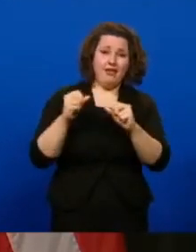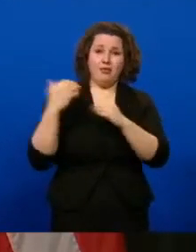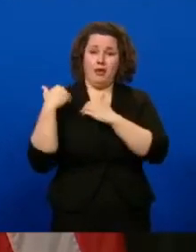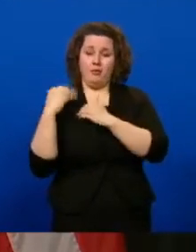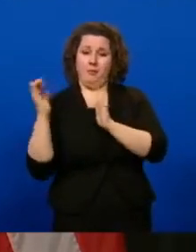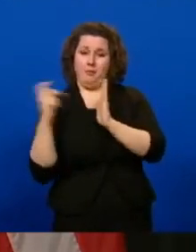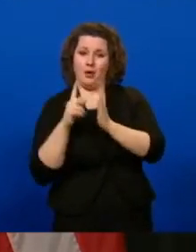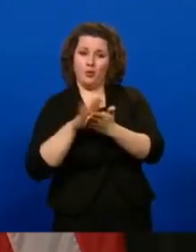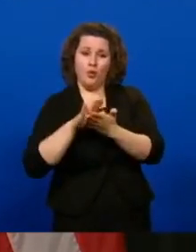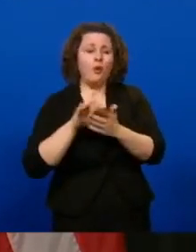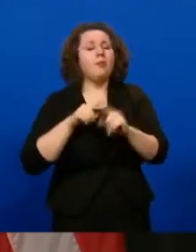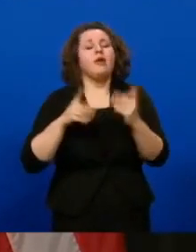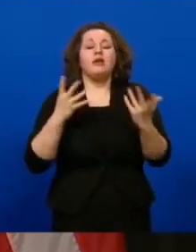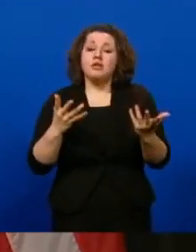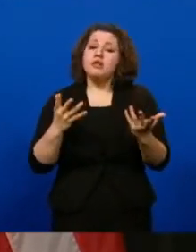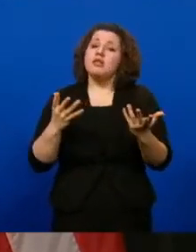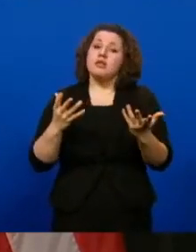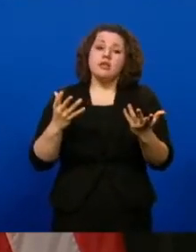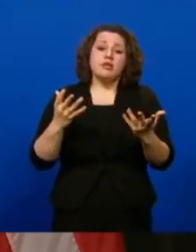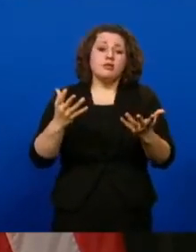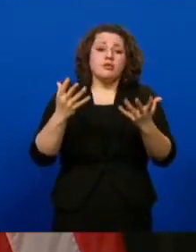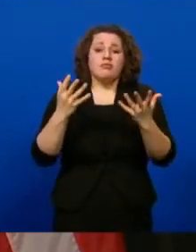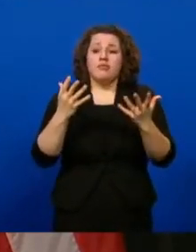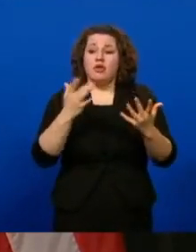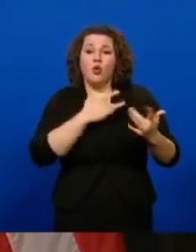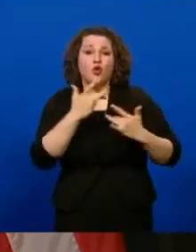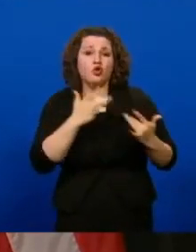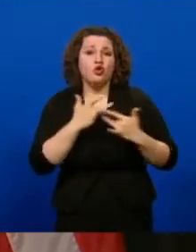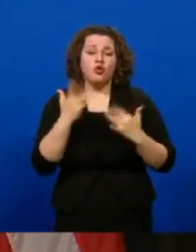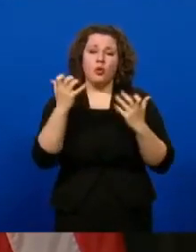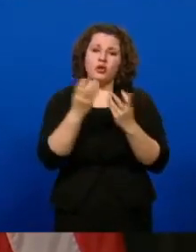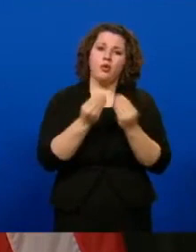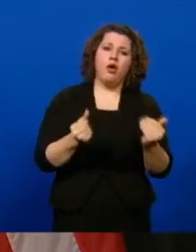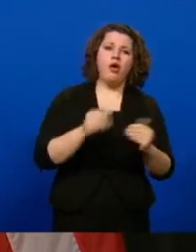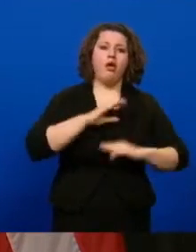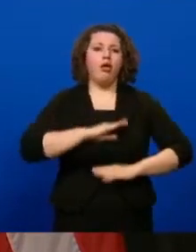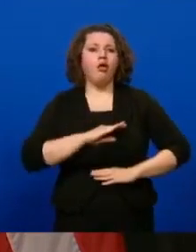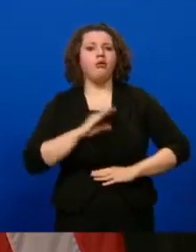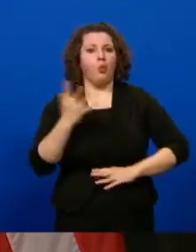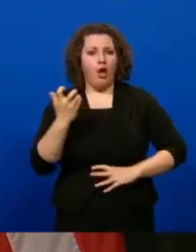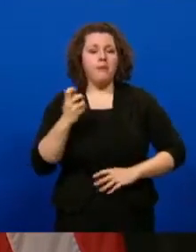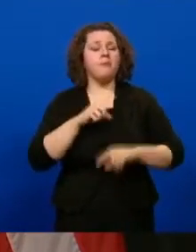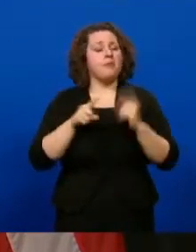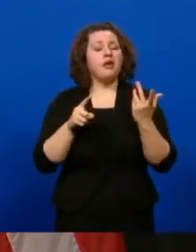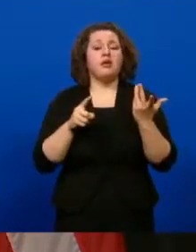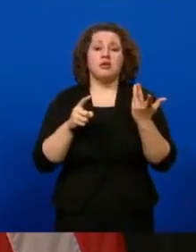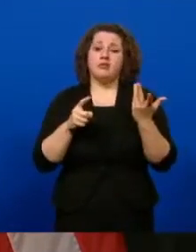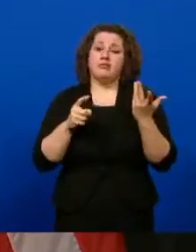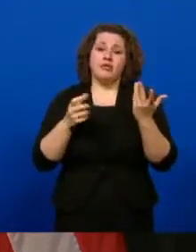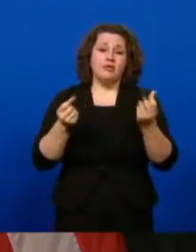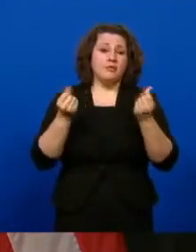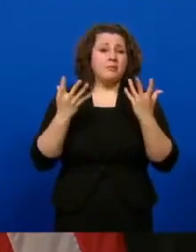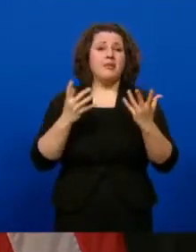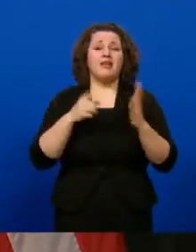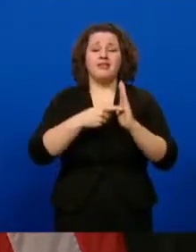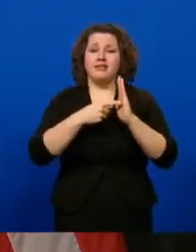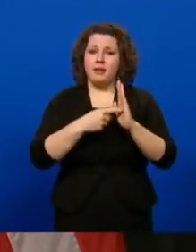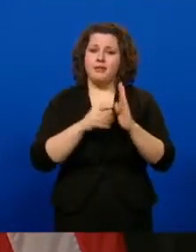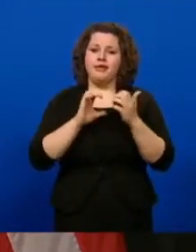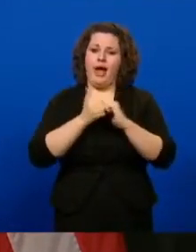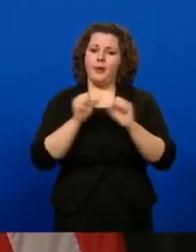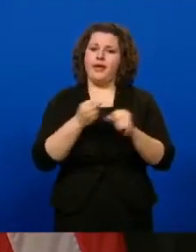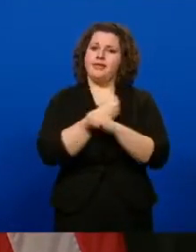can do that. But, you know, we want to alleviate as many concerns as we can and barriers to that. But there's a lot of examples on how you can do it safely and